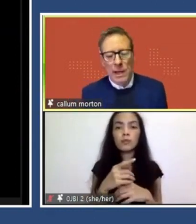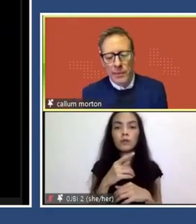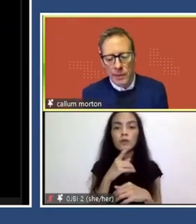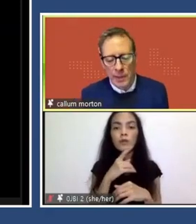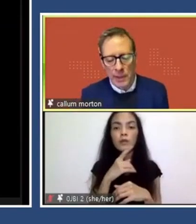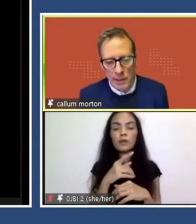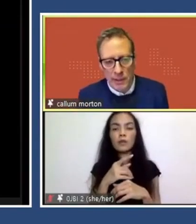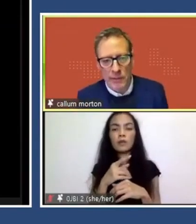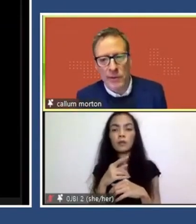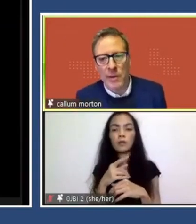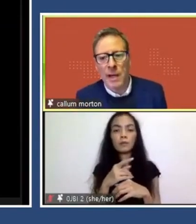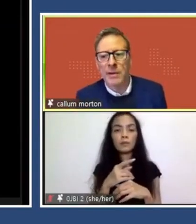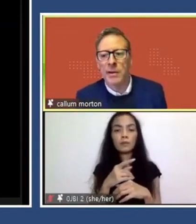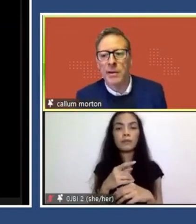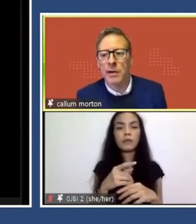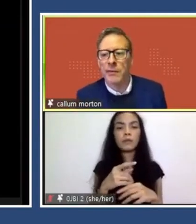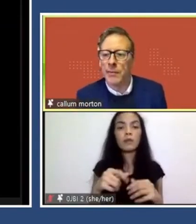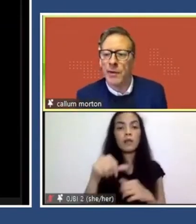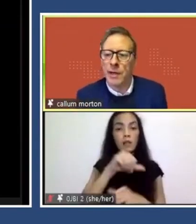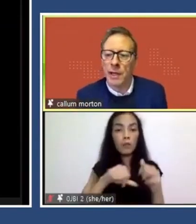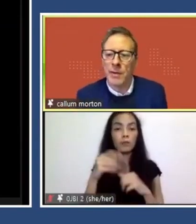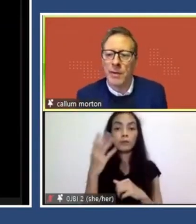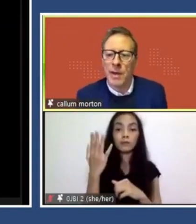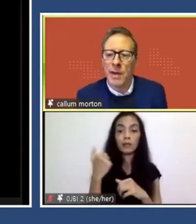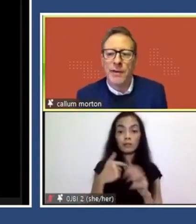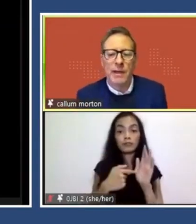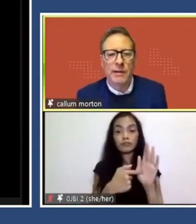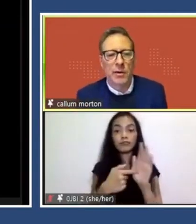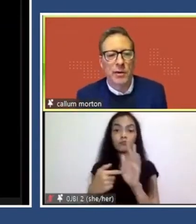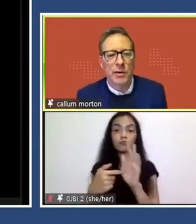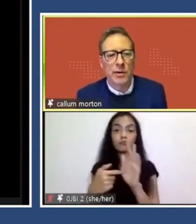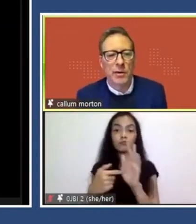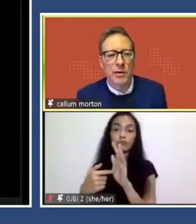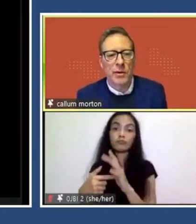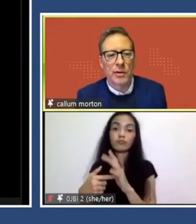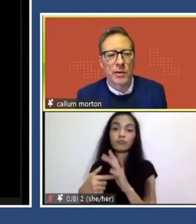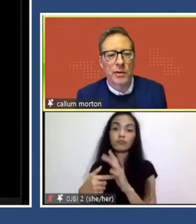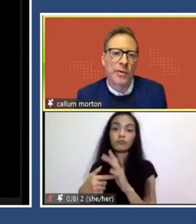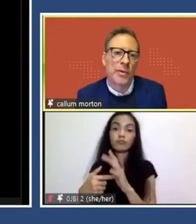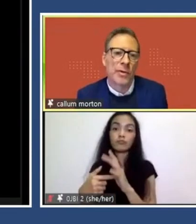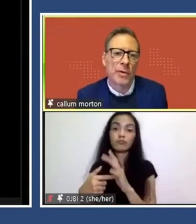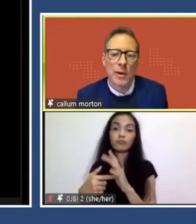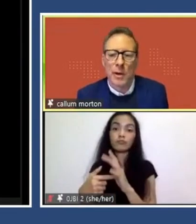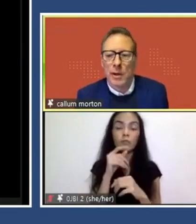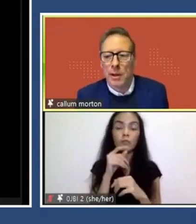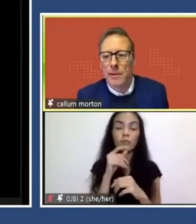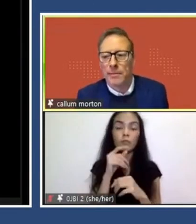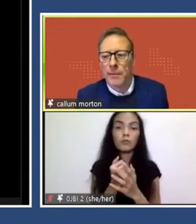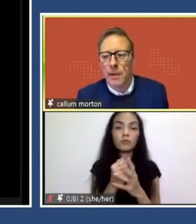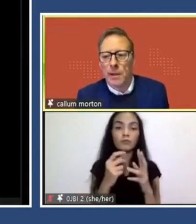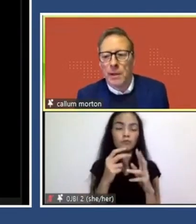labs in architecture and design, but how does the only fine art lab fit into this context of what is essentially applied research?